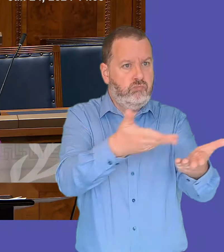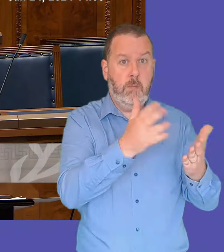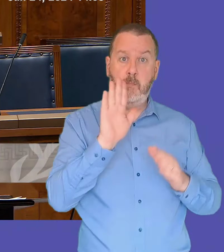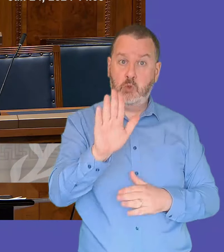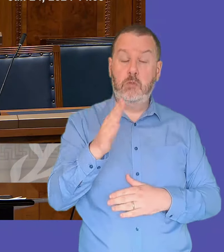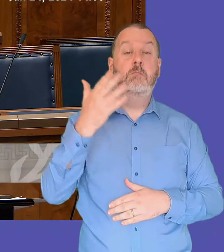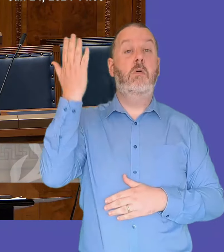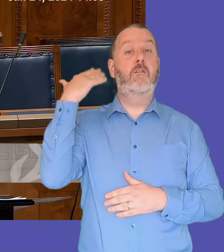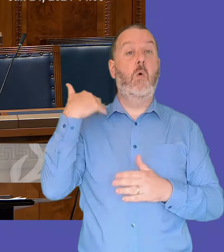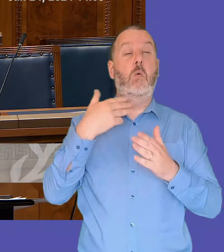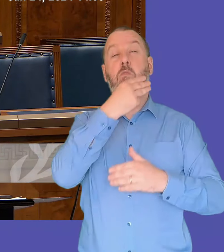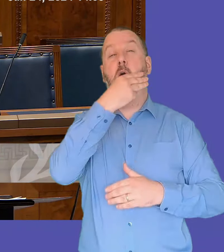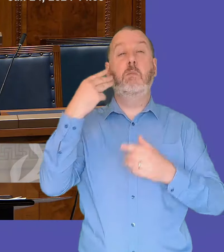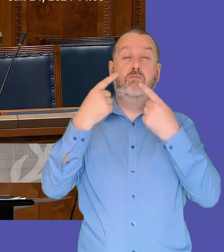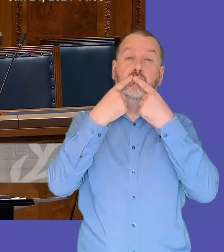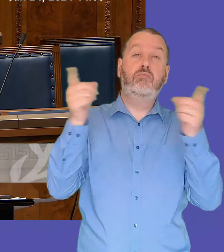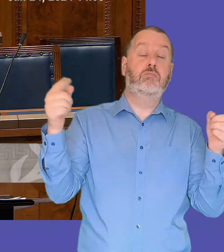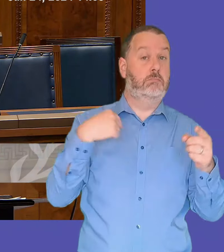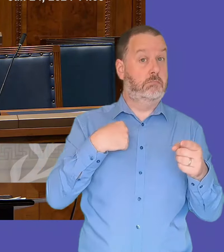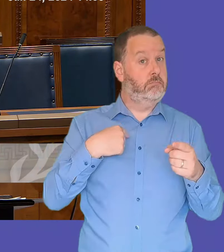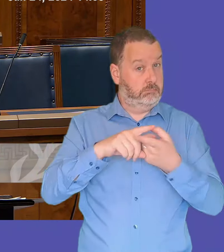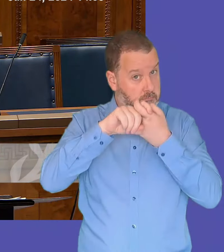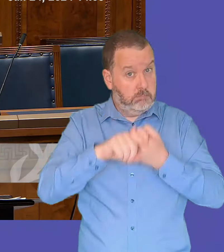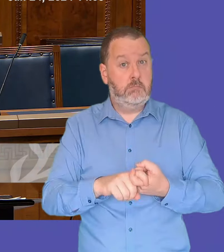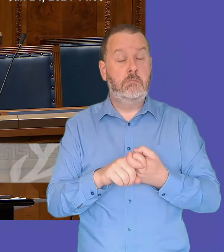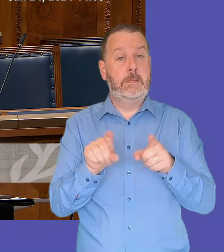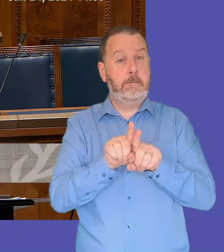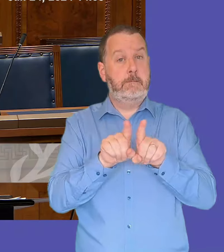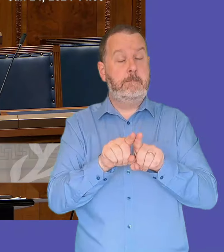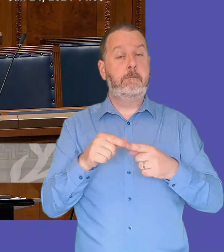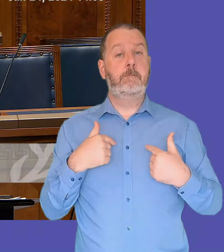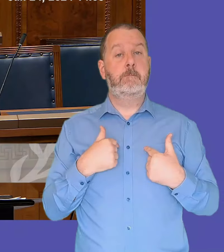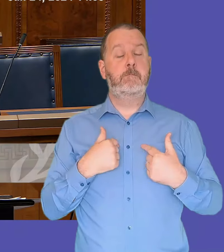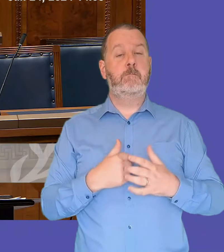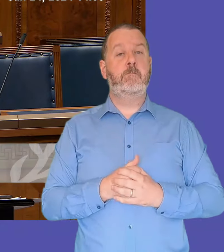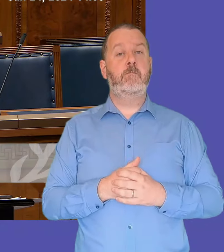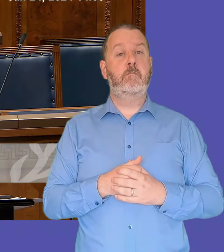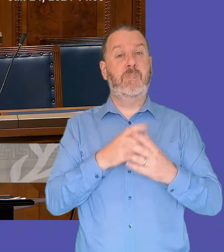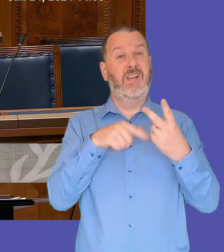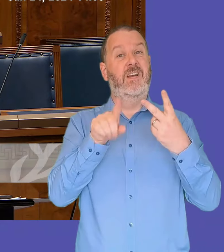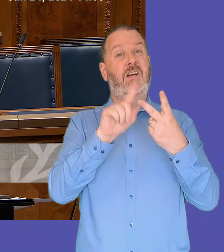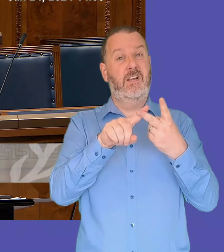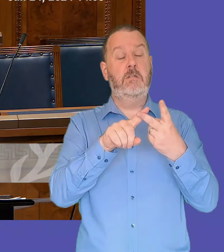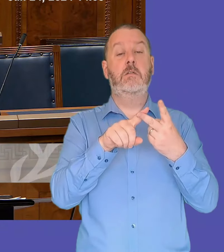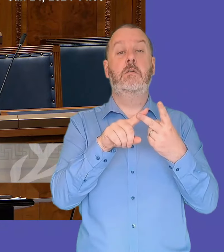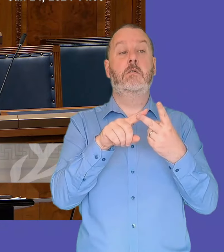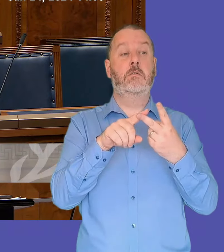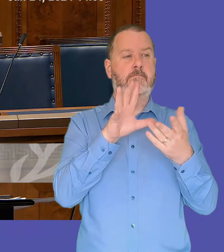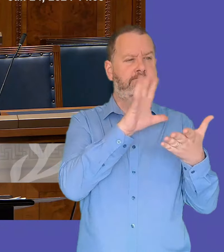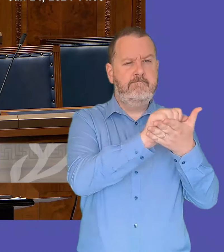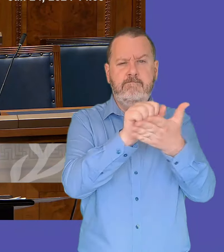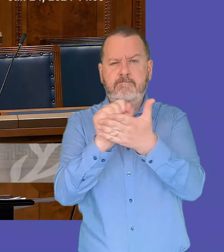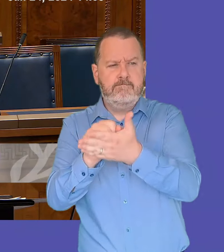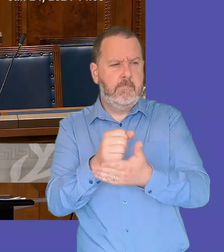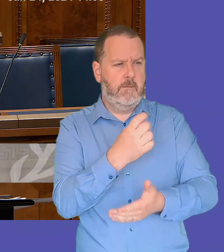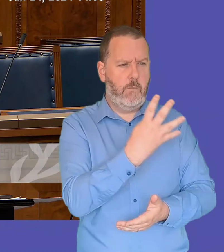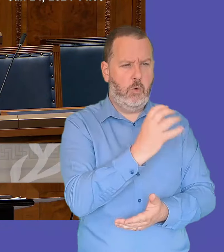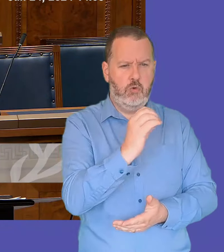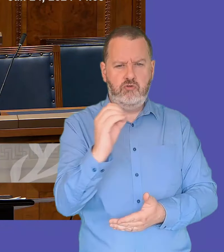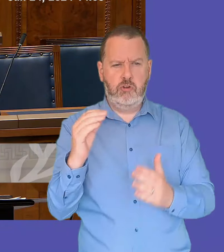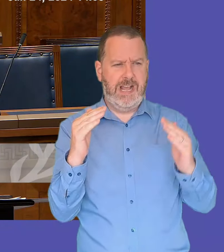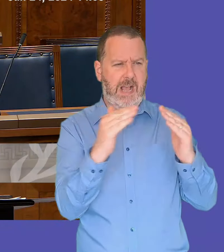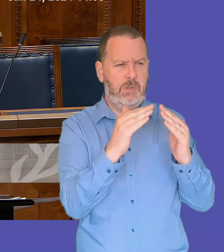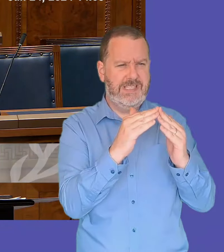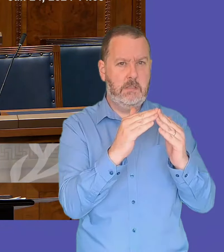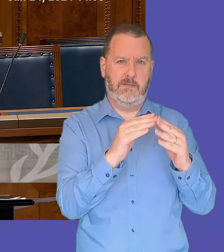previously being committed to and i also am absolutely clear that um the priority of identifying 400 houses is